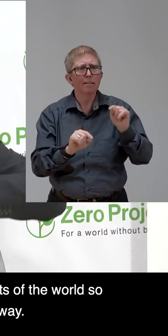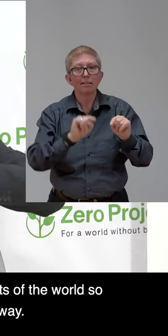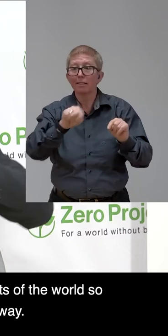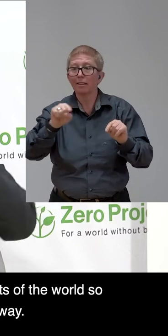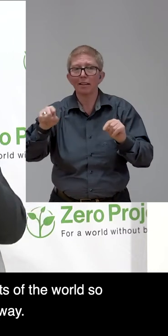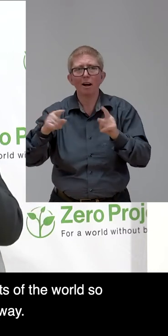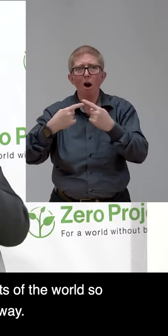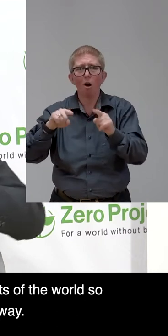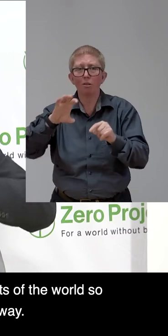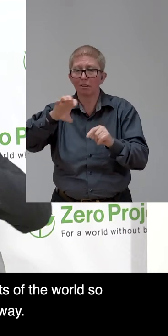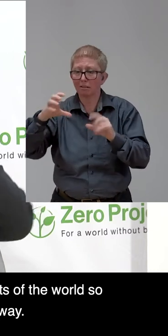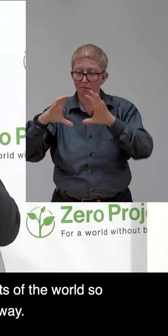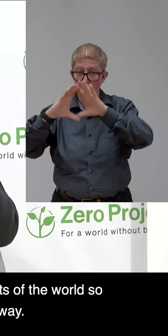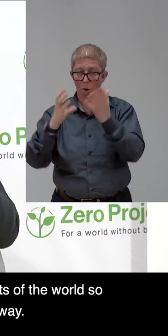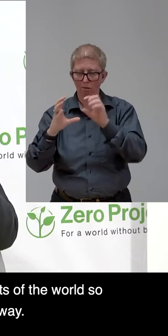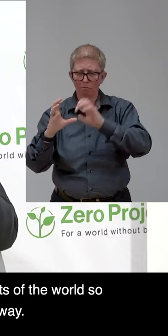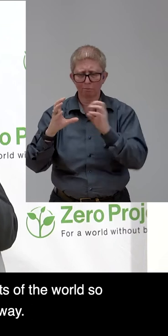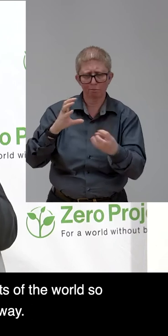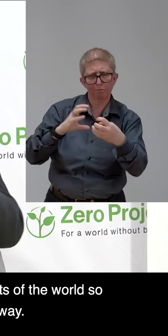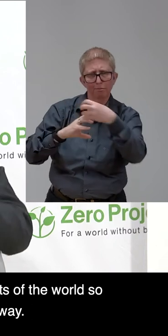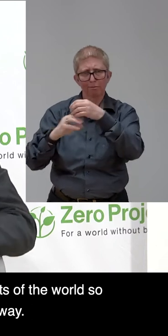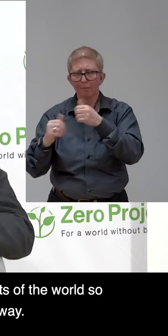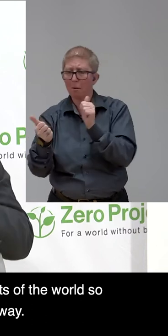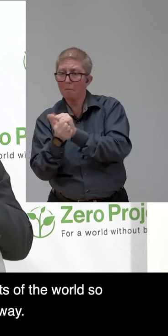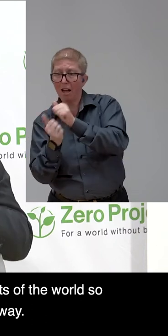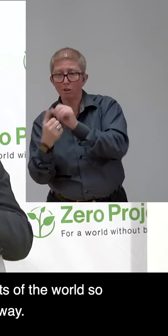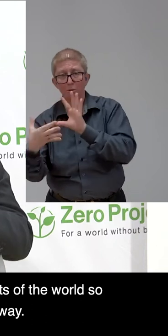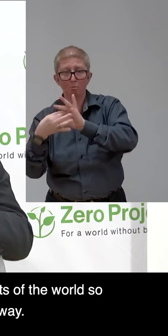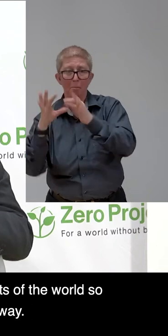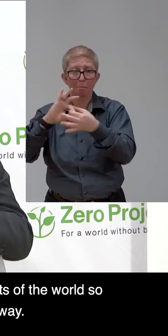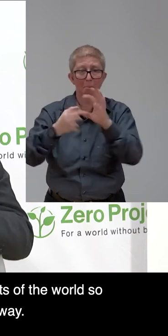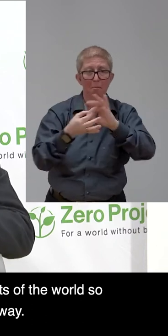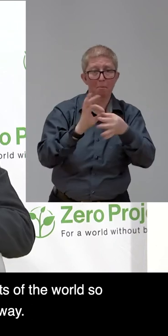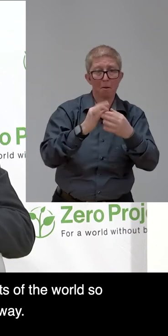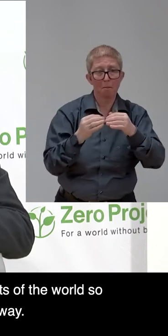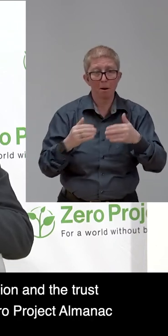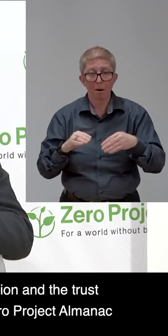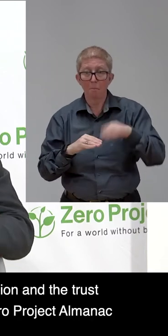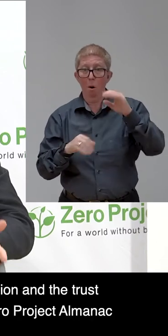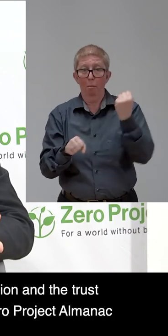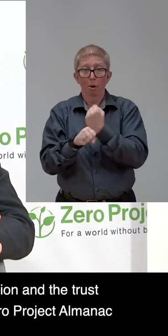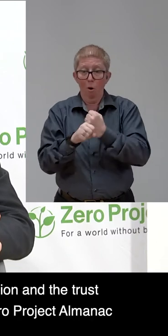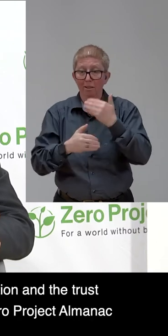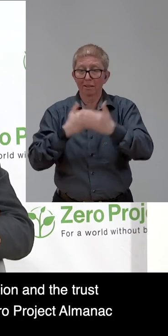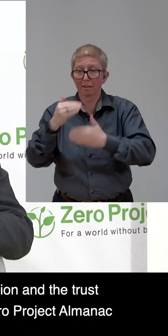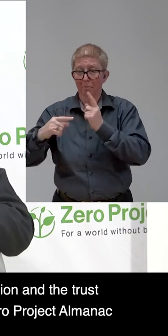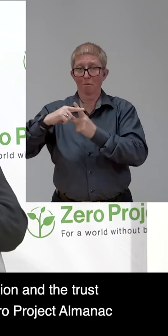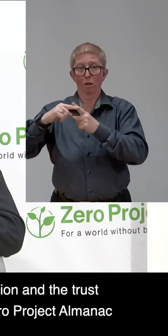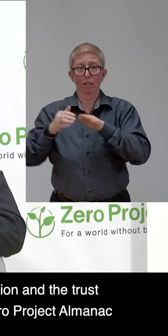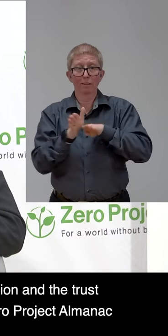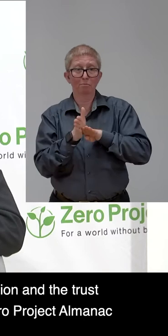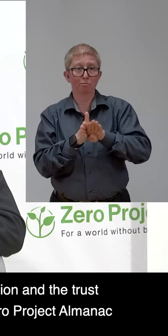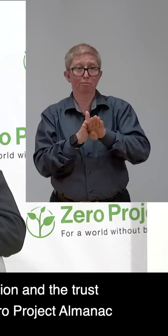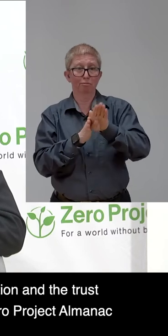so that we can even be more productive in that way. And thank you so much, Carola,